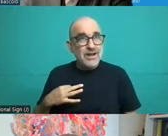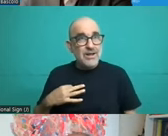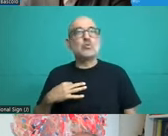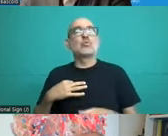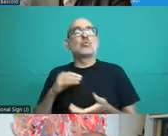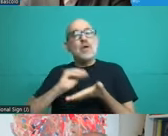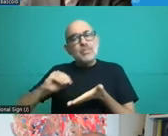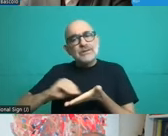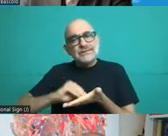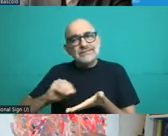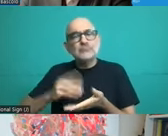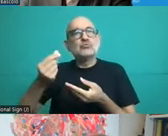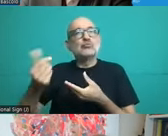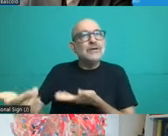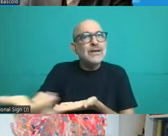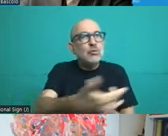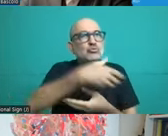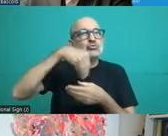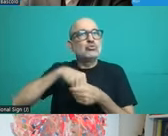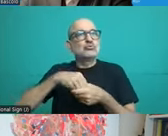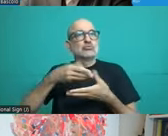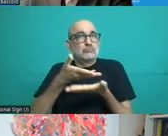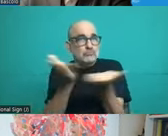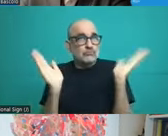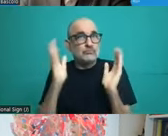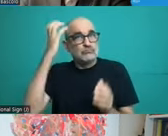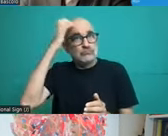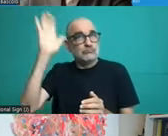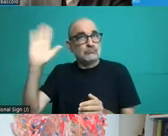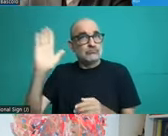has a number of